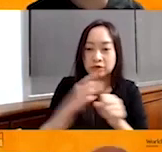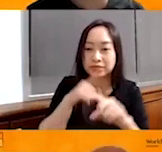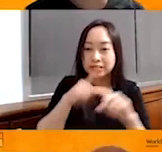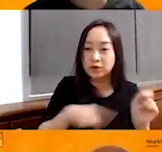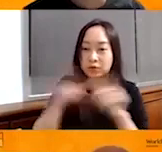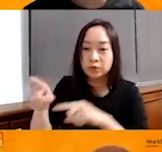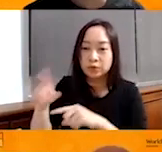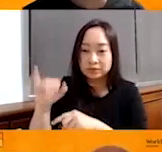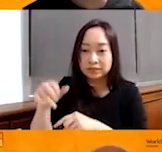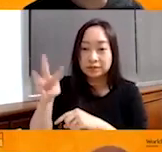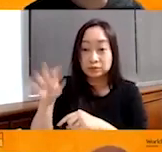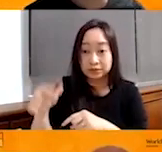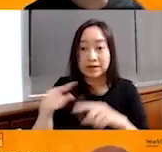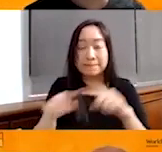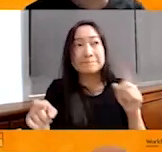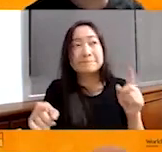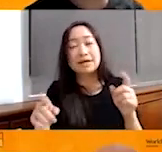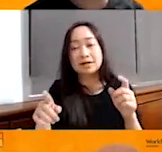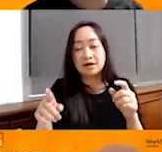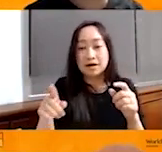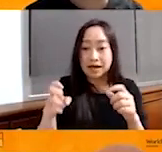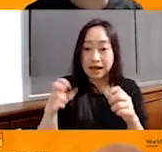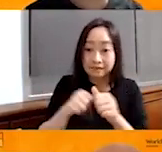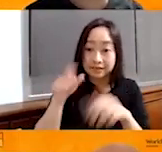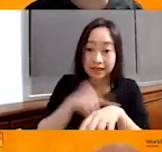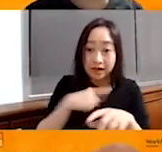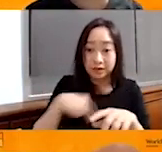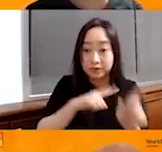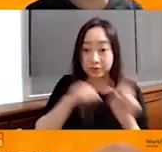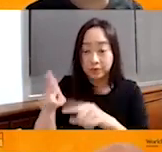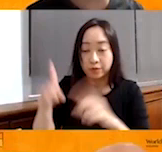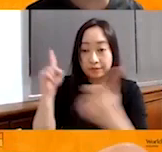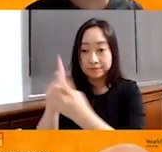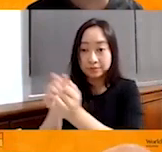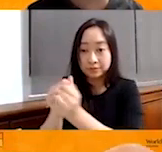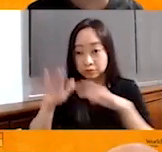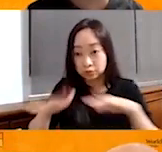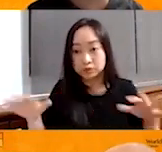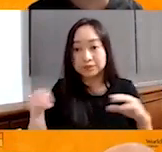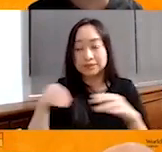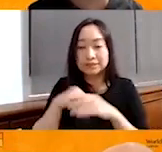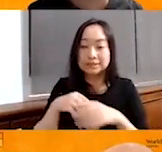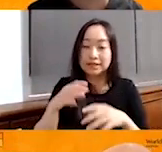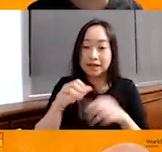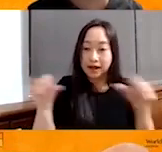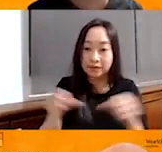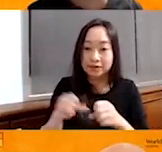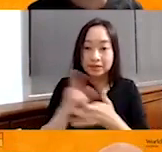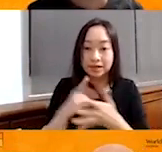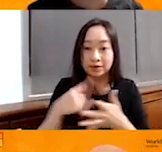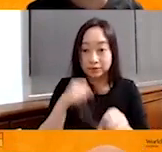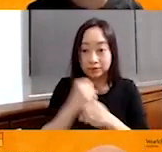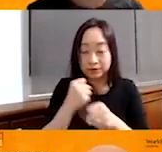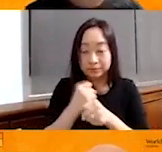JWG. But regardless, every time when we go out and we meet with children in the area that we work,